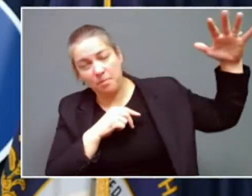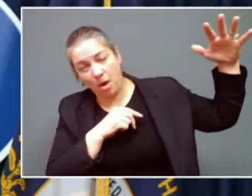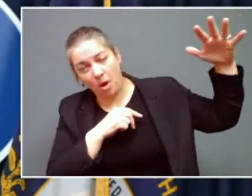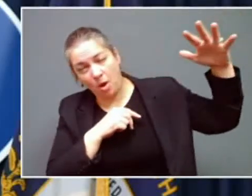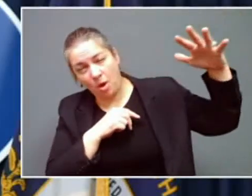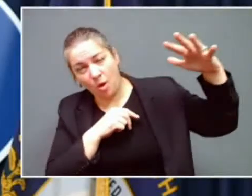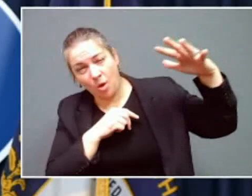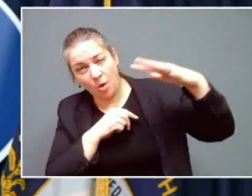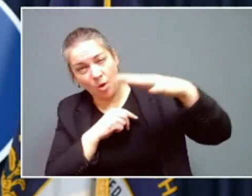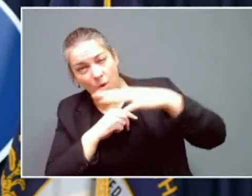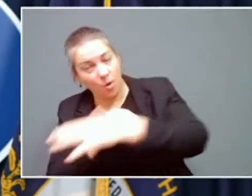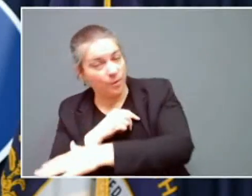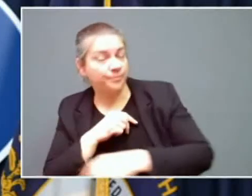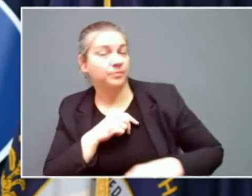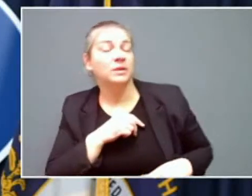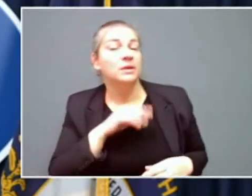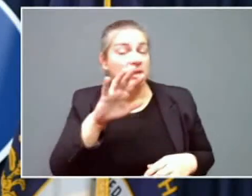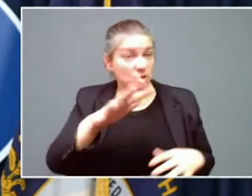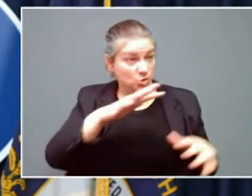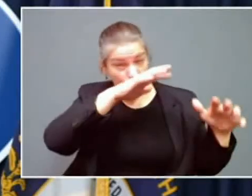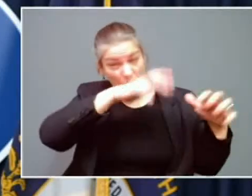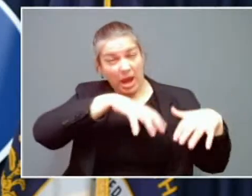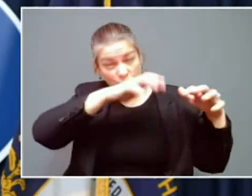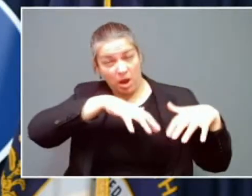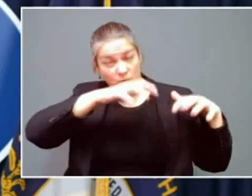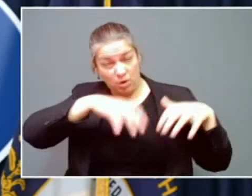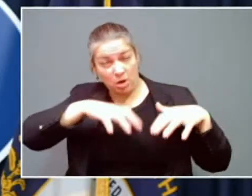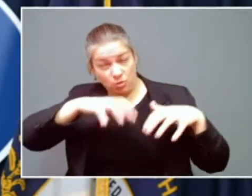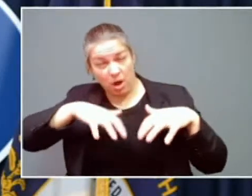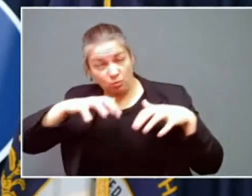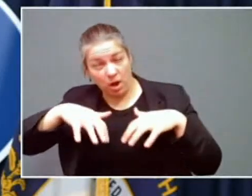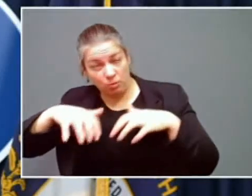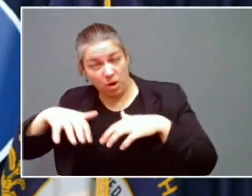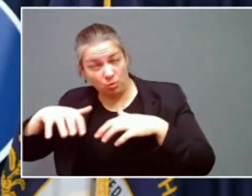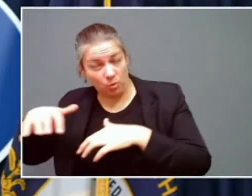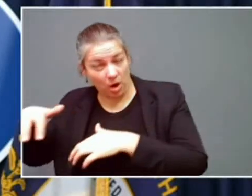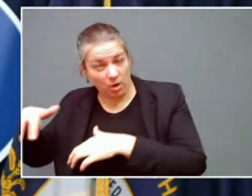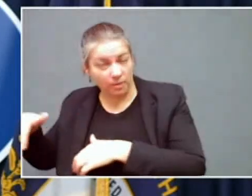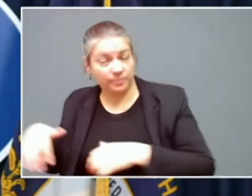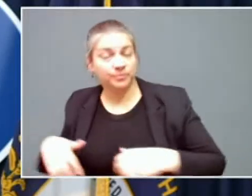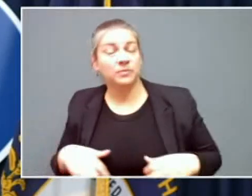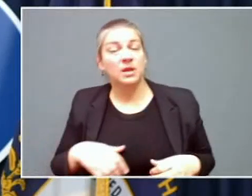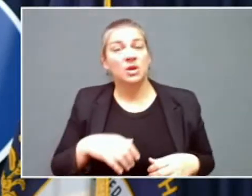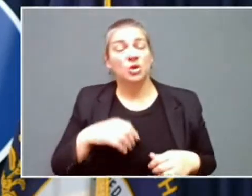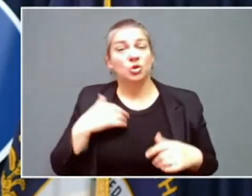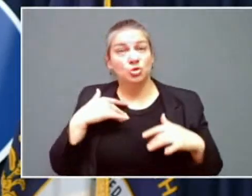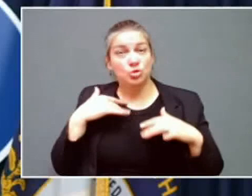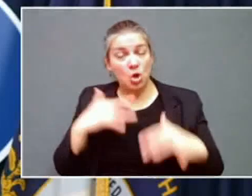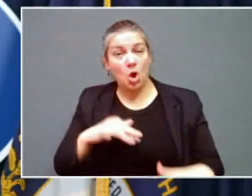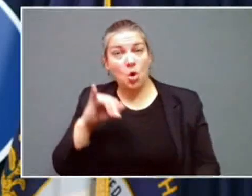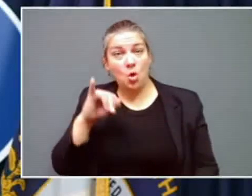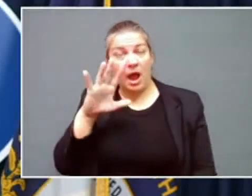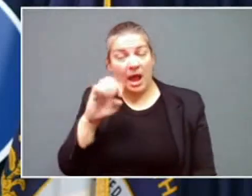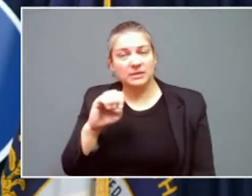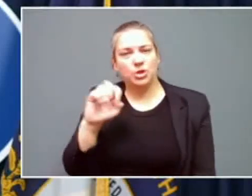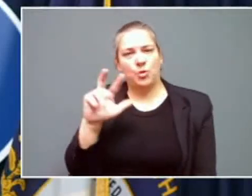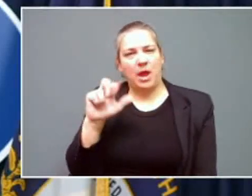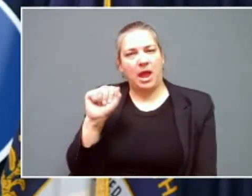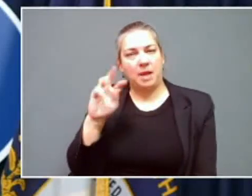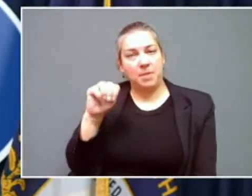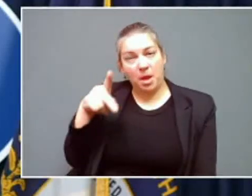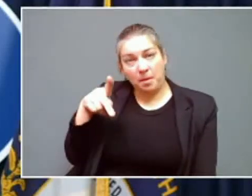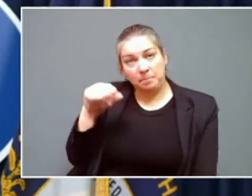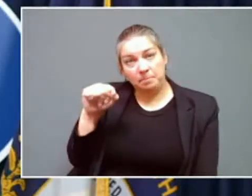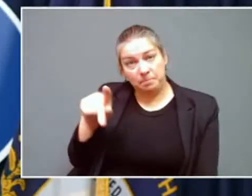for the snow and ice is roughly 3 a.m. in the Paducah area and then moving up